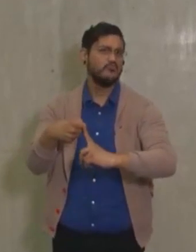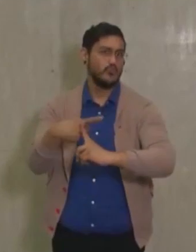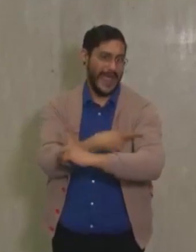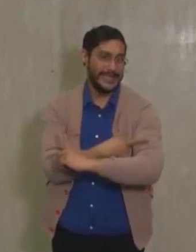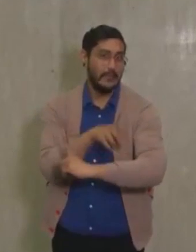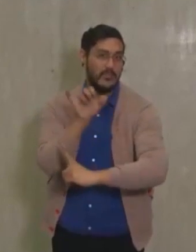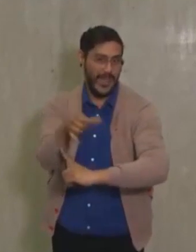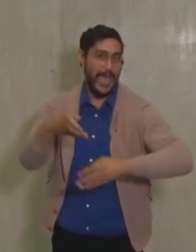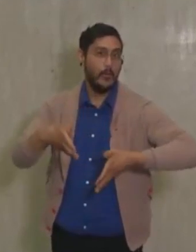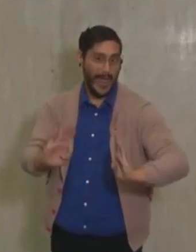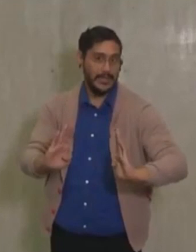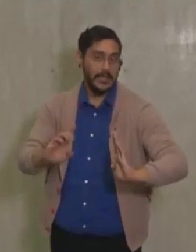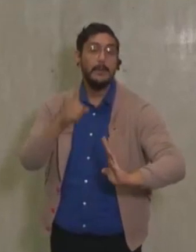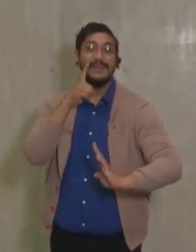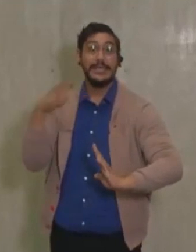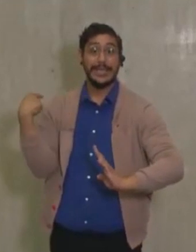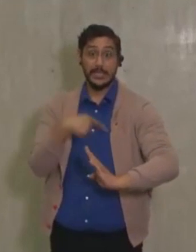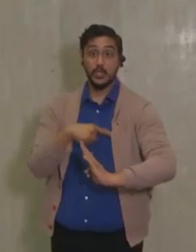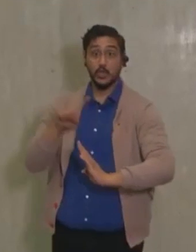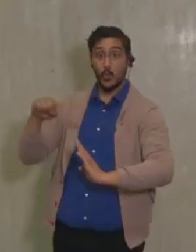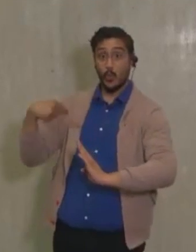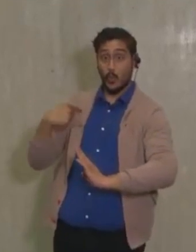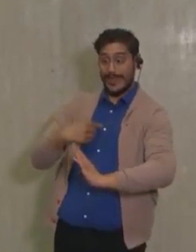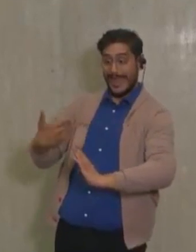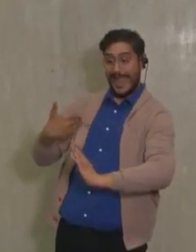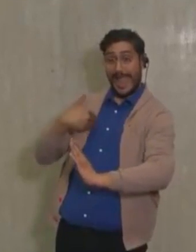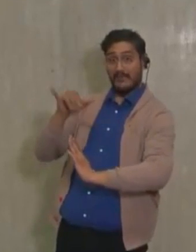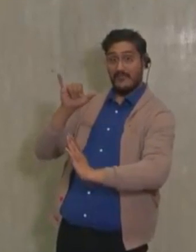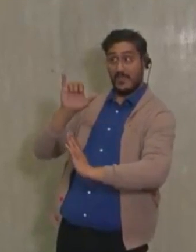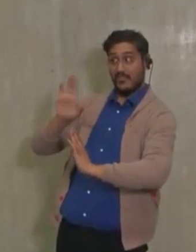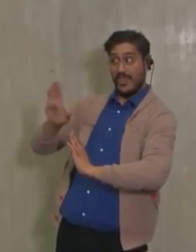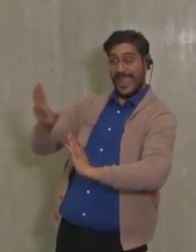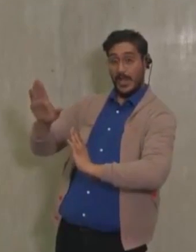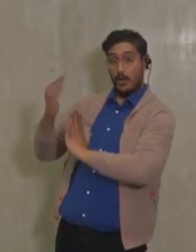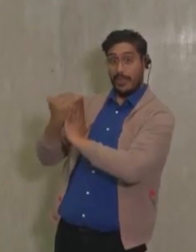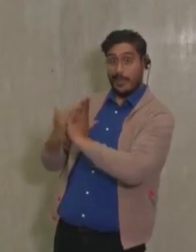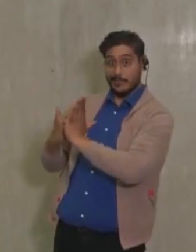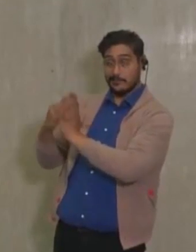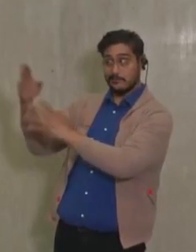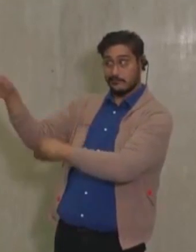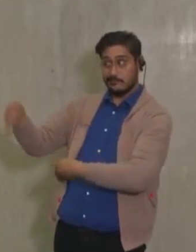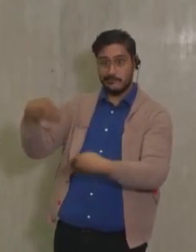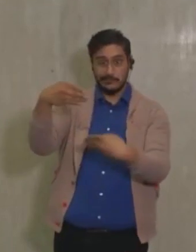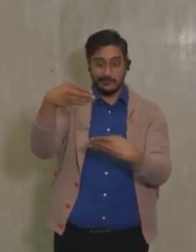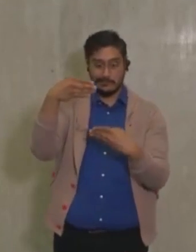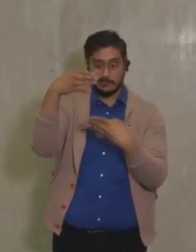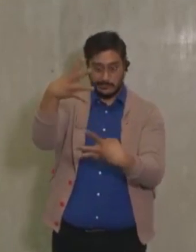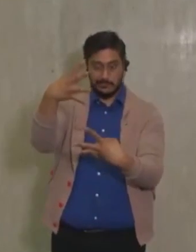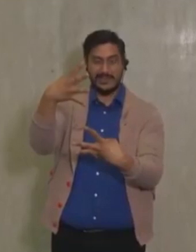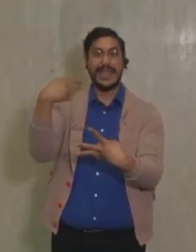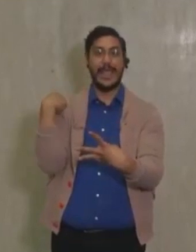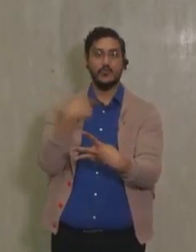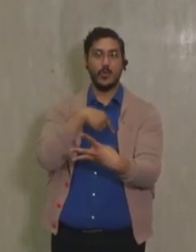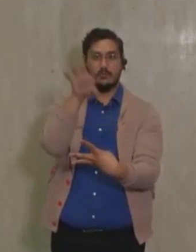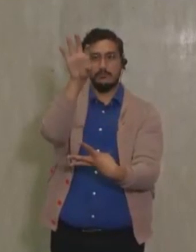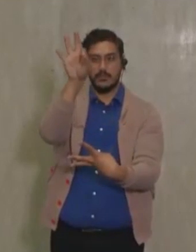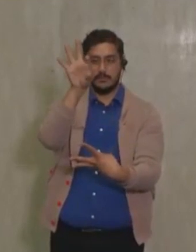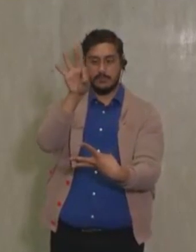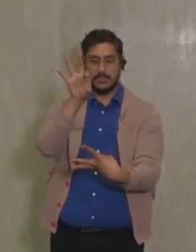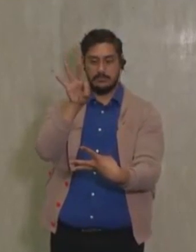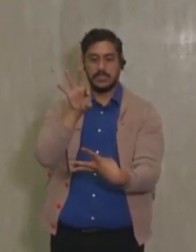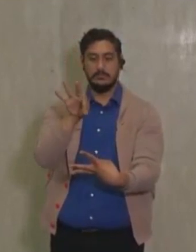random sample picked from this database maintained by the market research firm